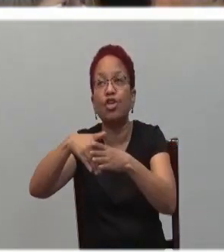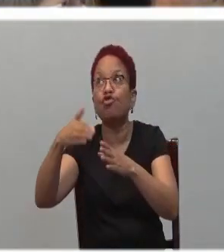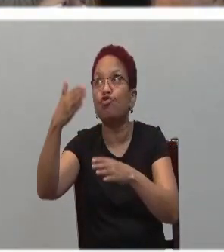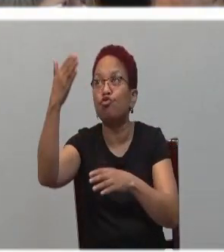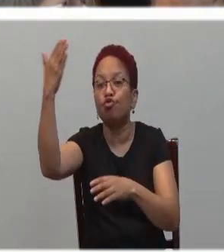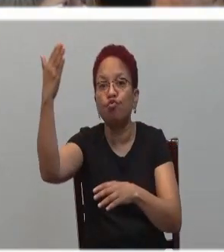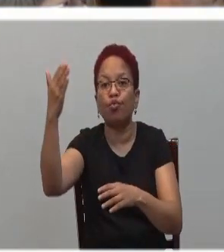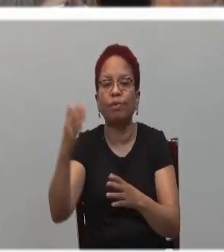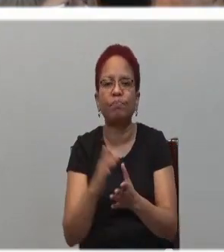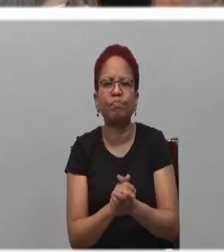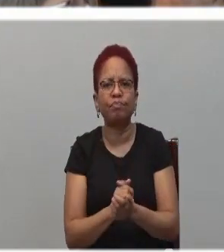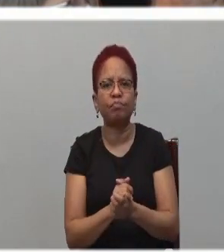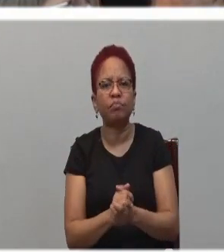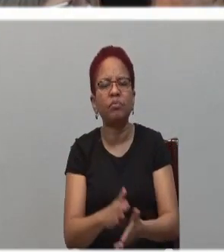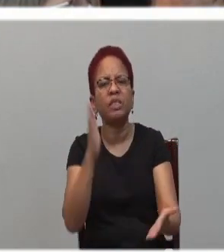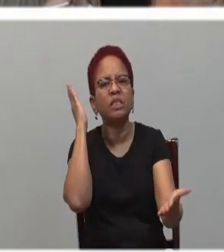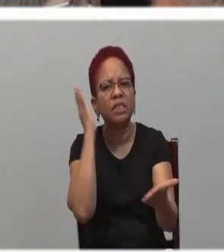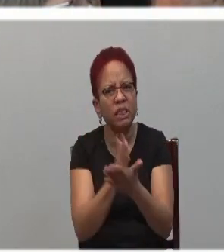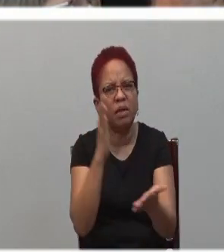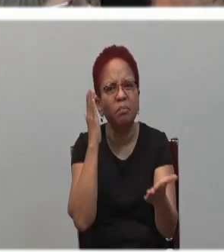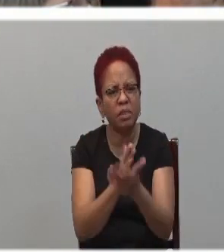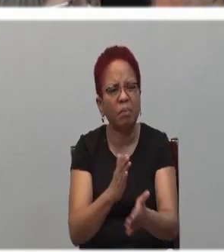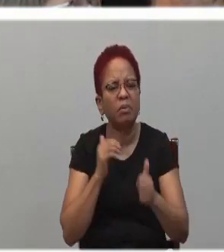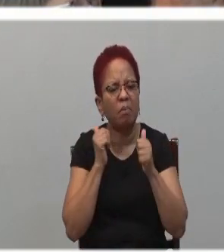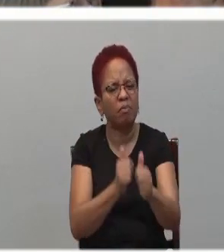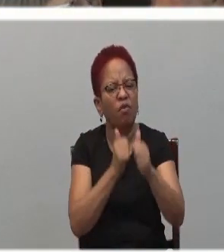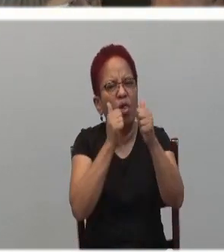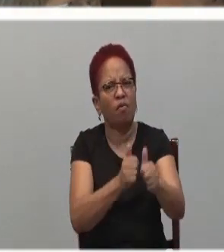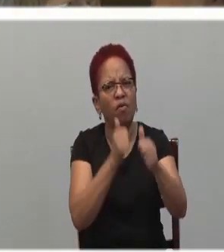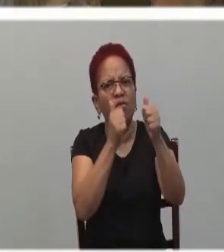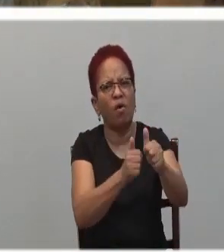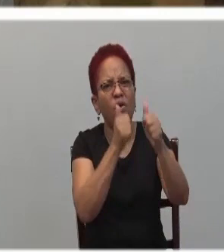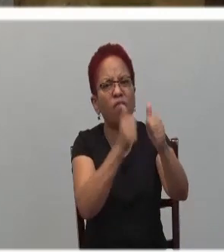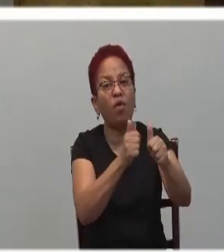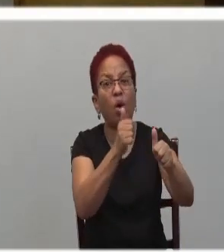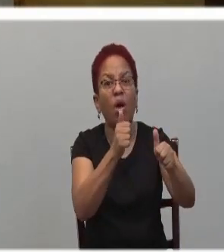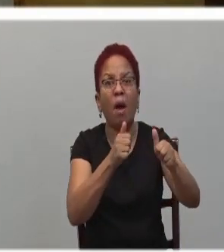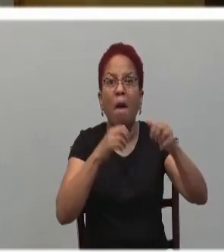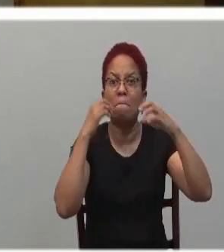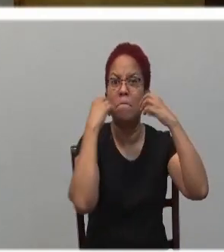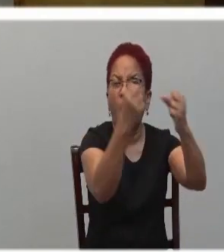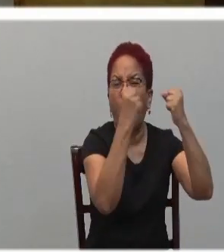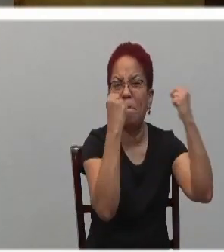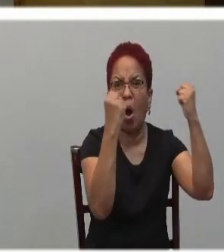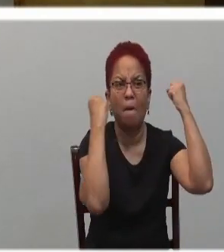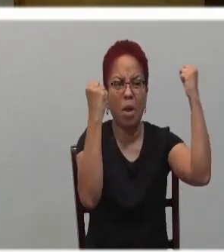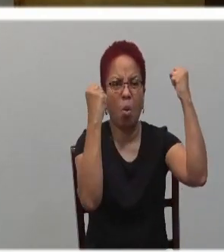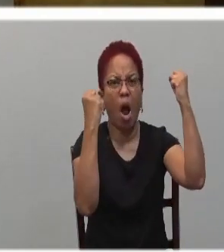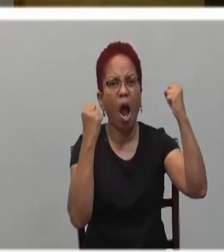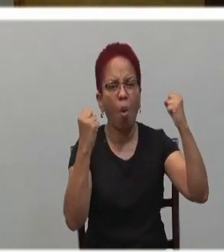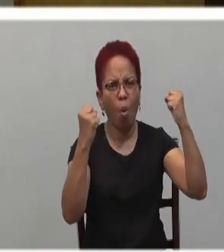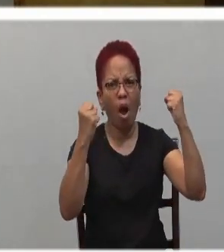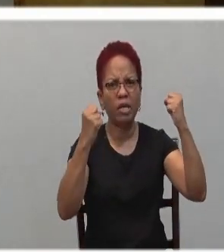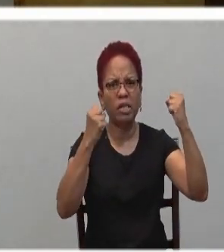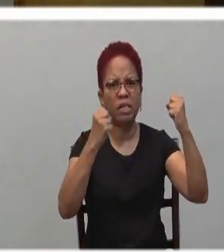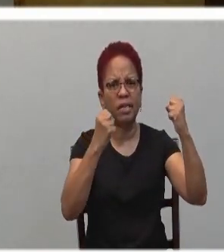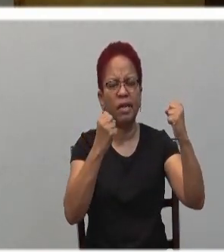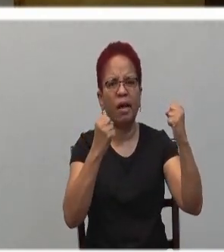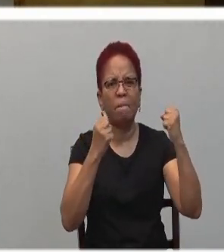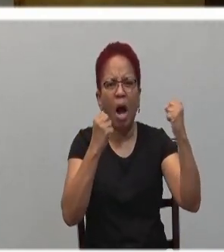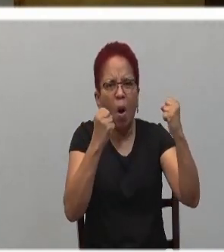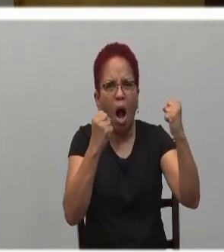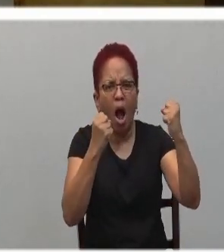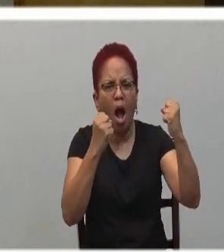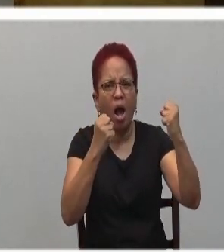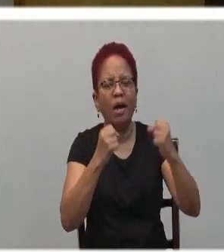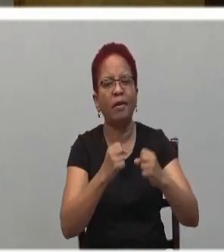let us stop chasing after the values of the powerful and turn to Jesus, the powerless one,